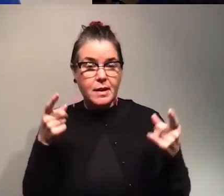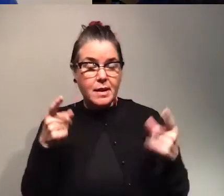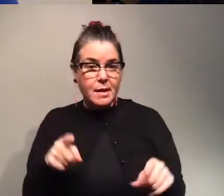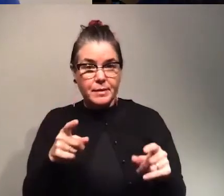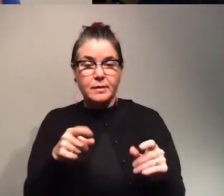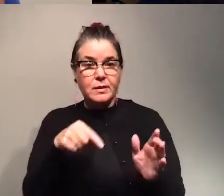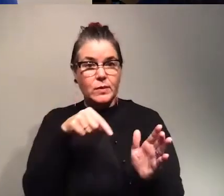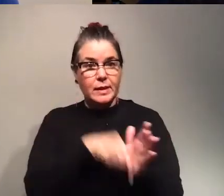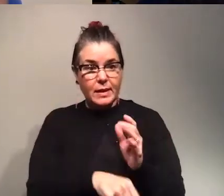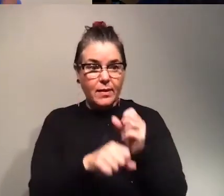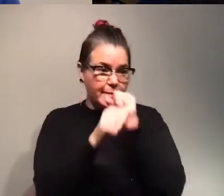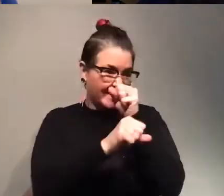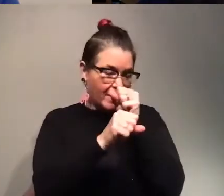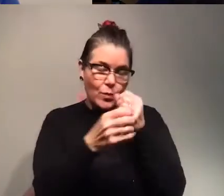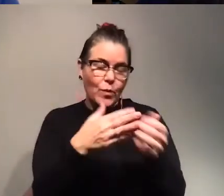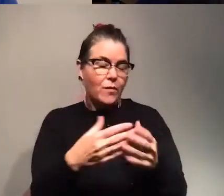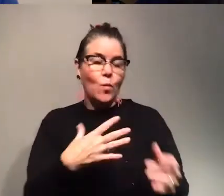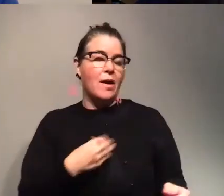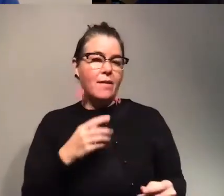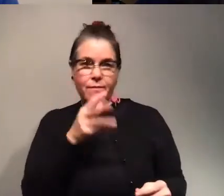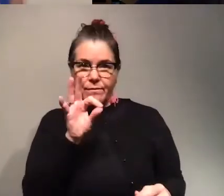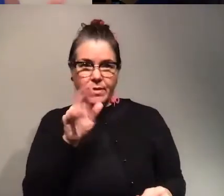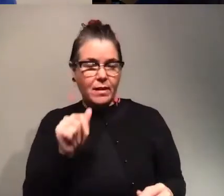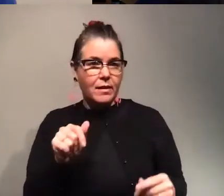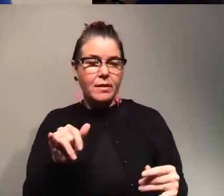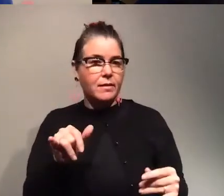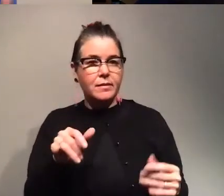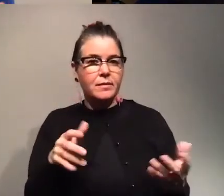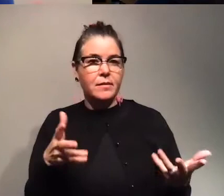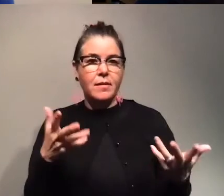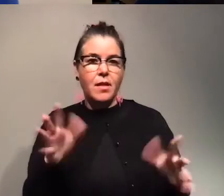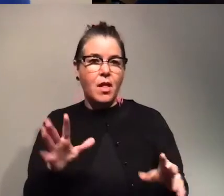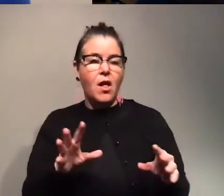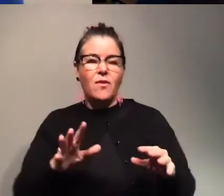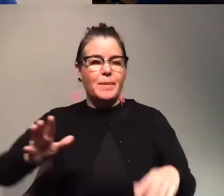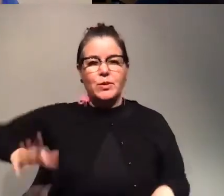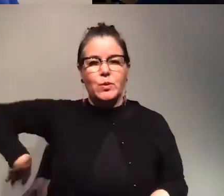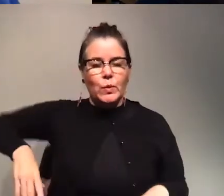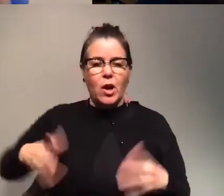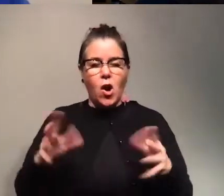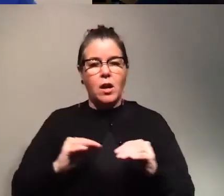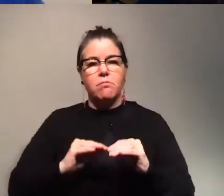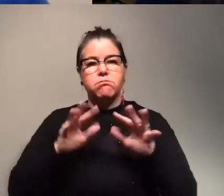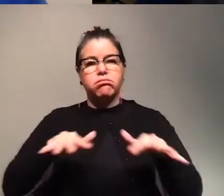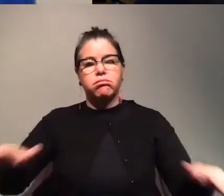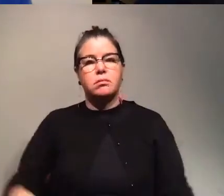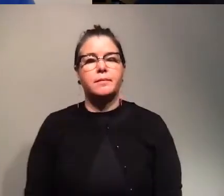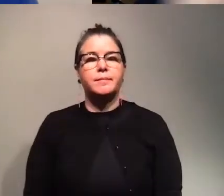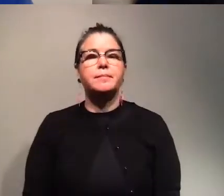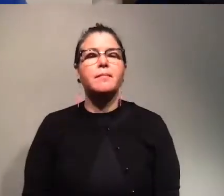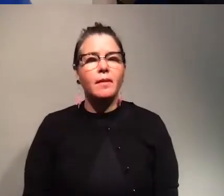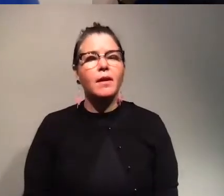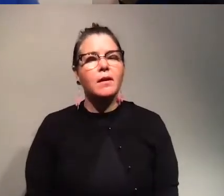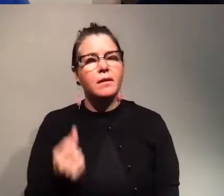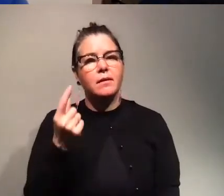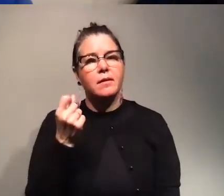mosquito or the whitefly it can be already a little bit late so yeah so it's like you you